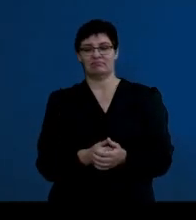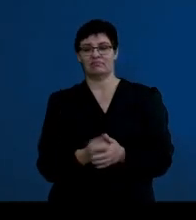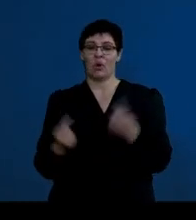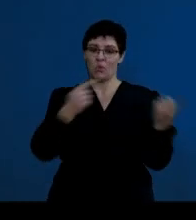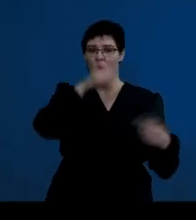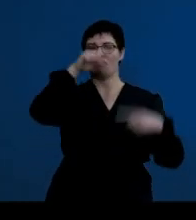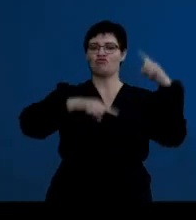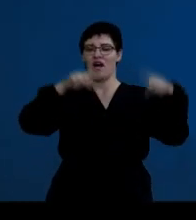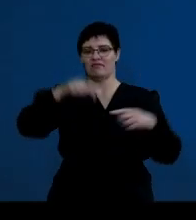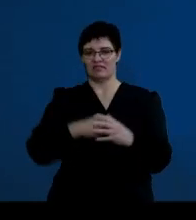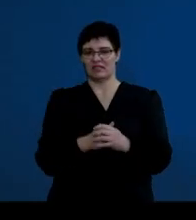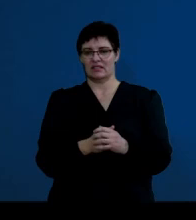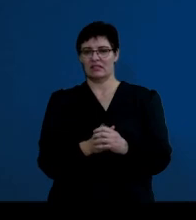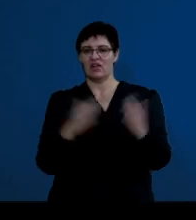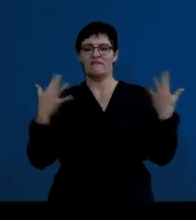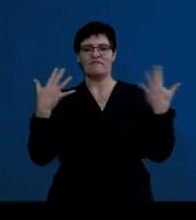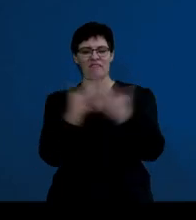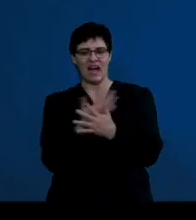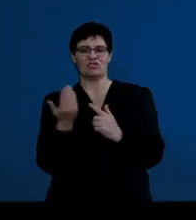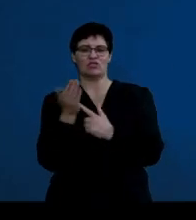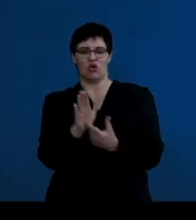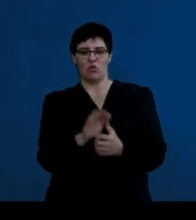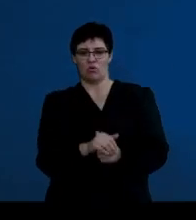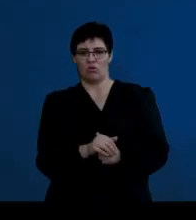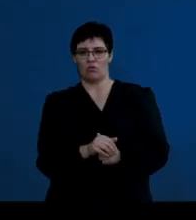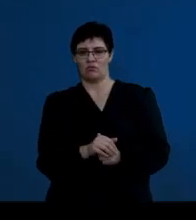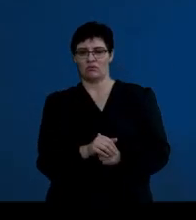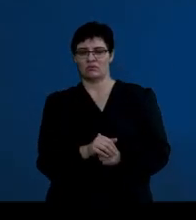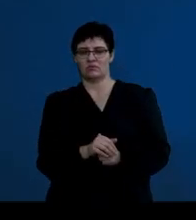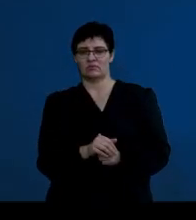and to very quickly illustrate to you the level of these hormones.